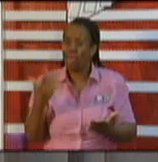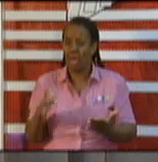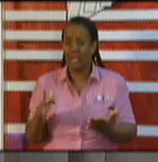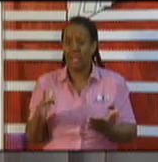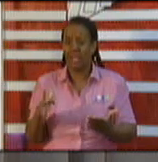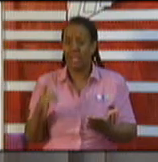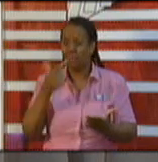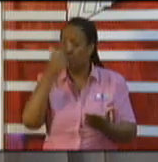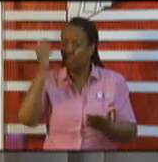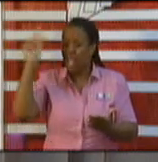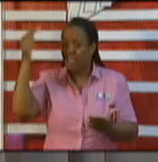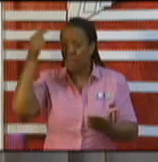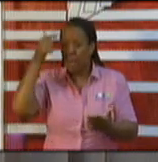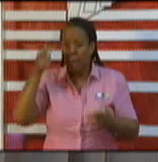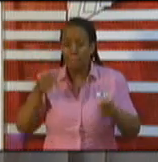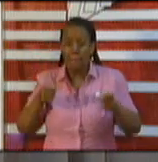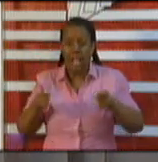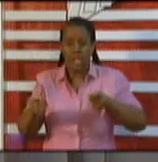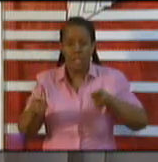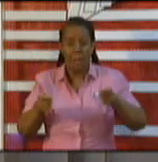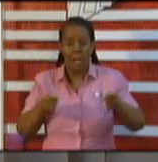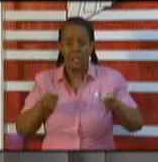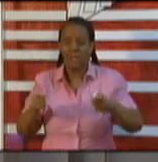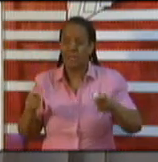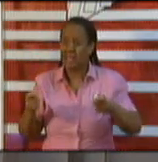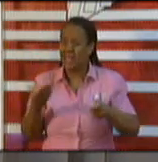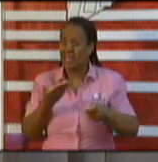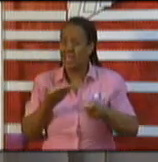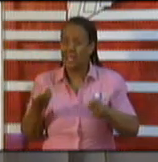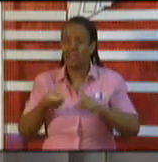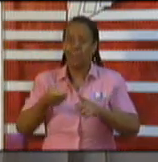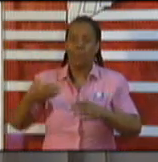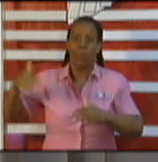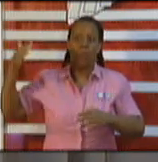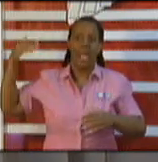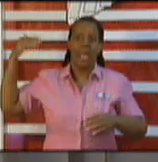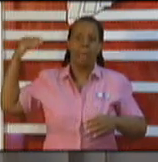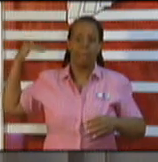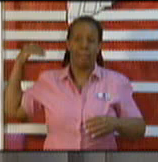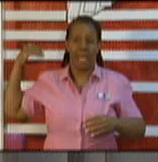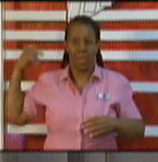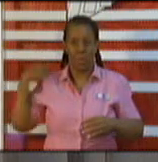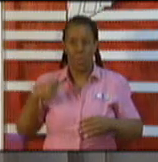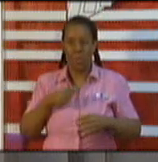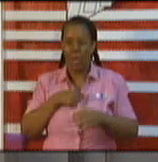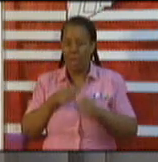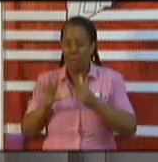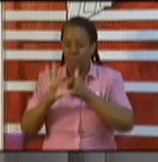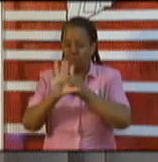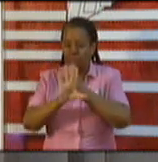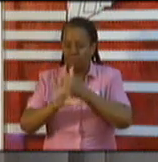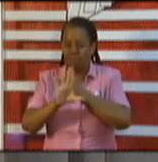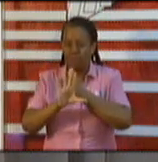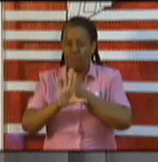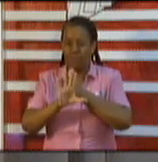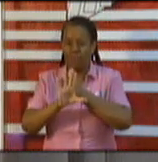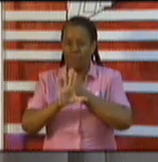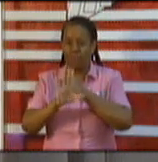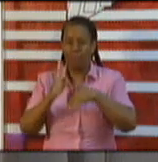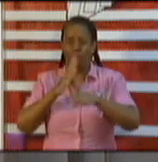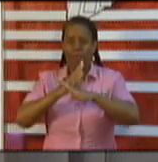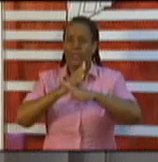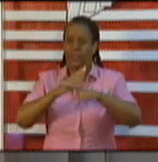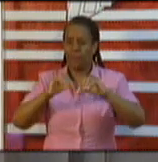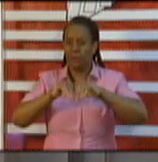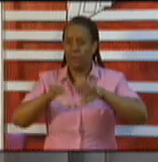were taken from us way back as January of this year, and we have prevented thus far, knock on wood, community spread in